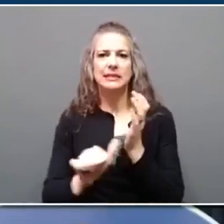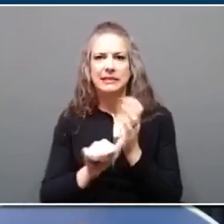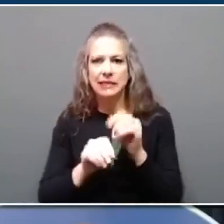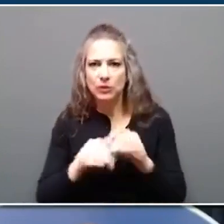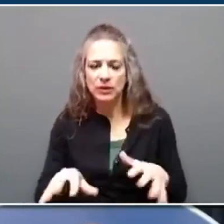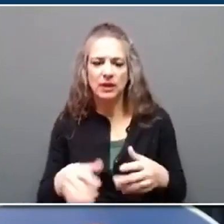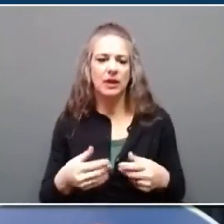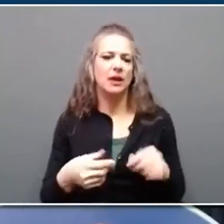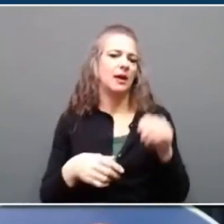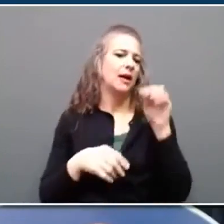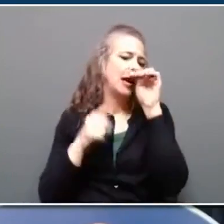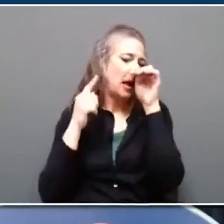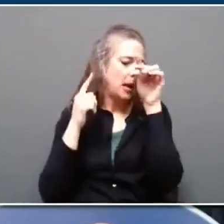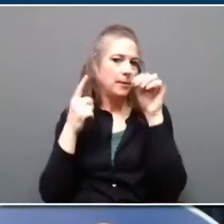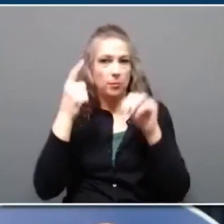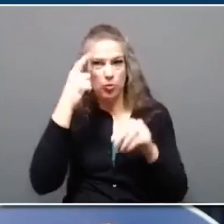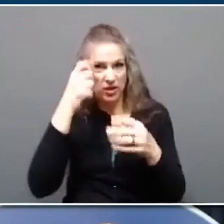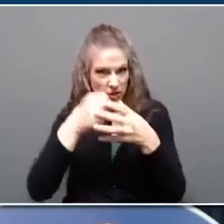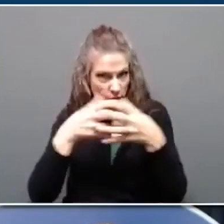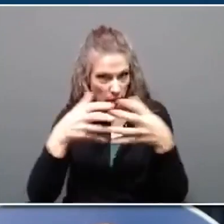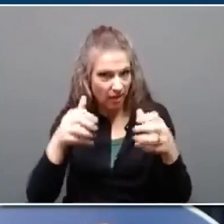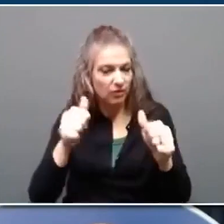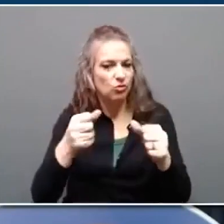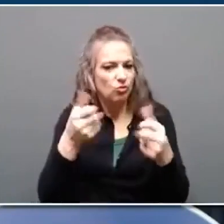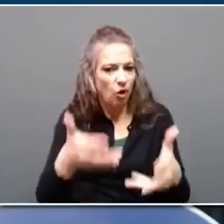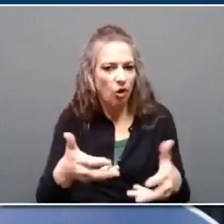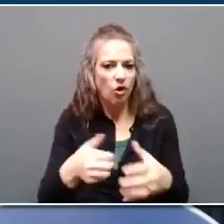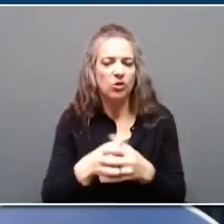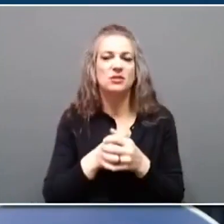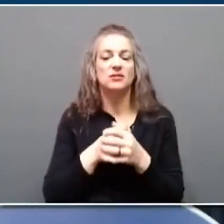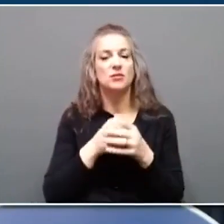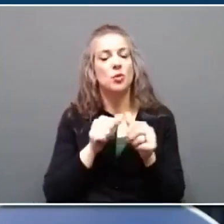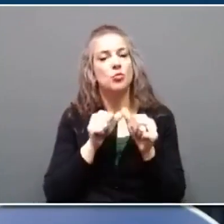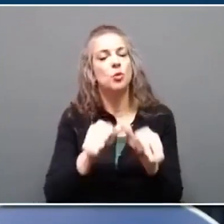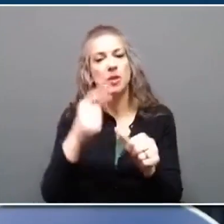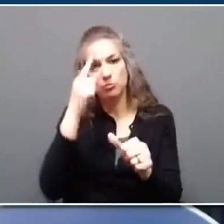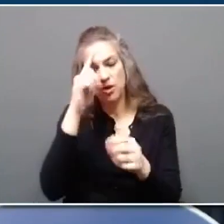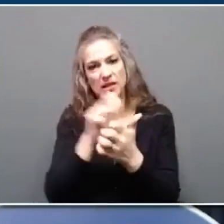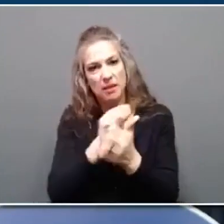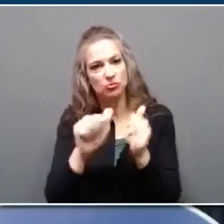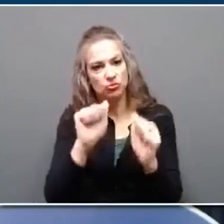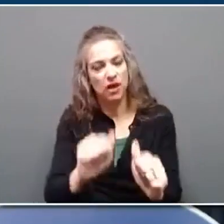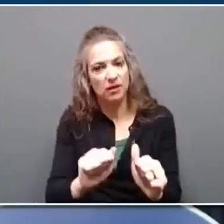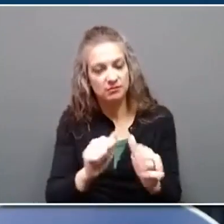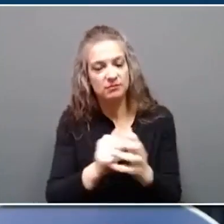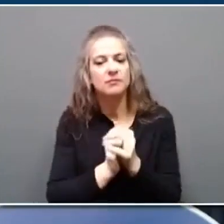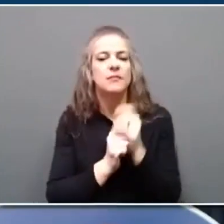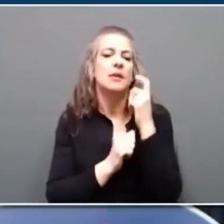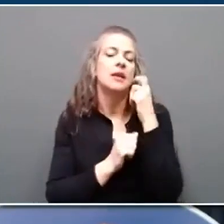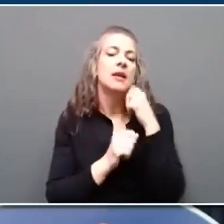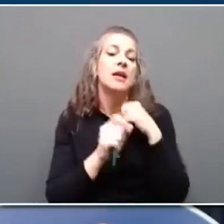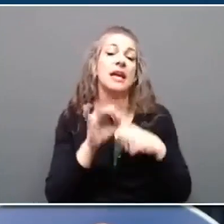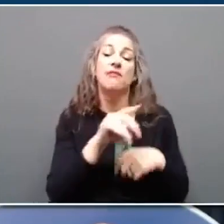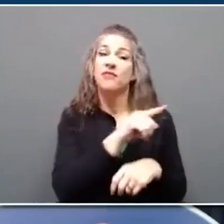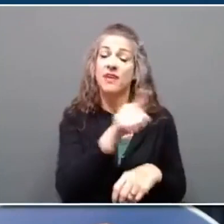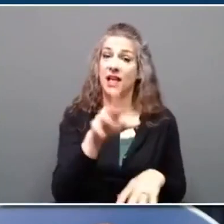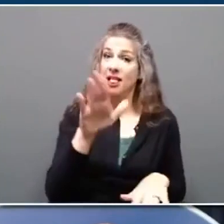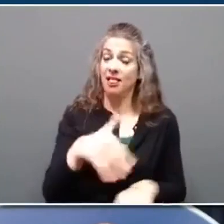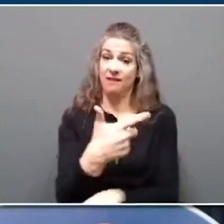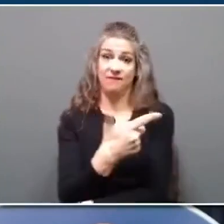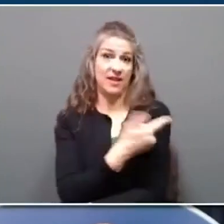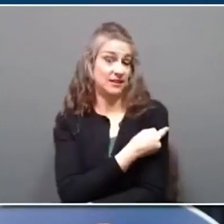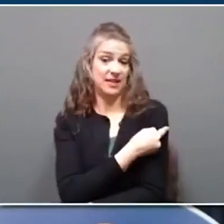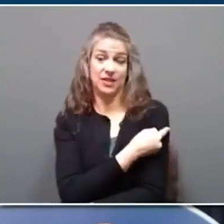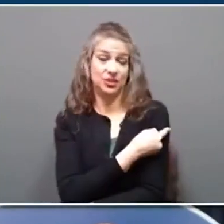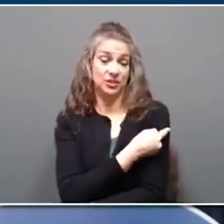developmental disabilities, and other permanent brain damage. In the unvaccinated population, pretty consistently, more than